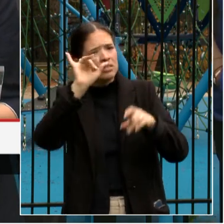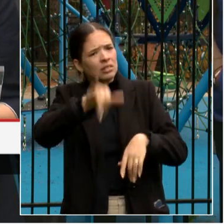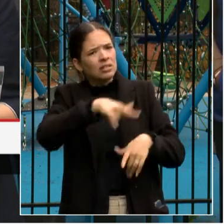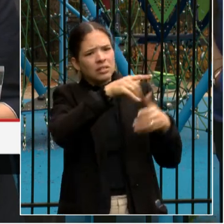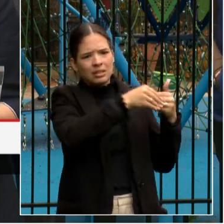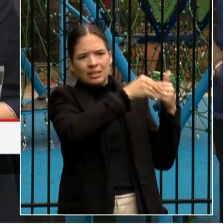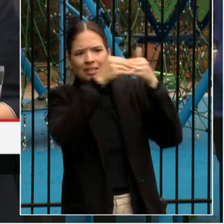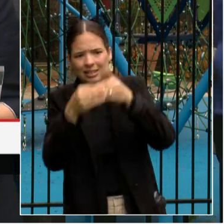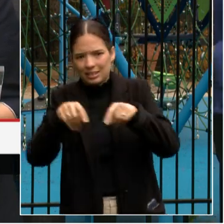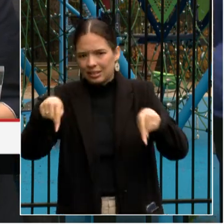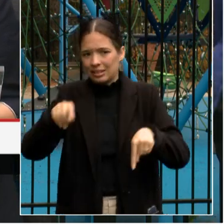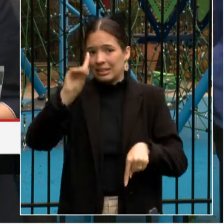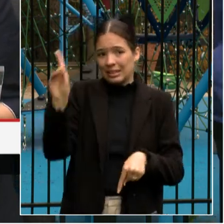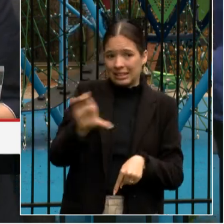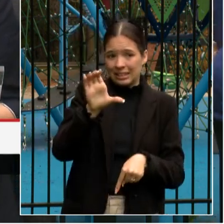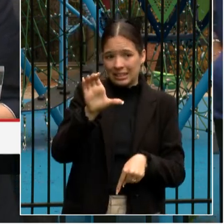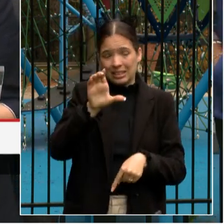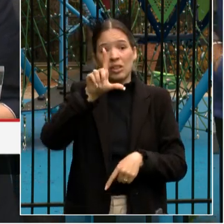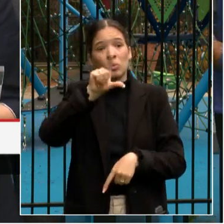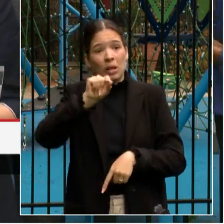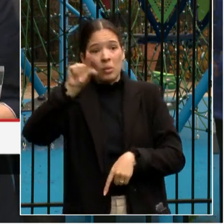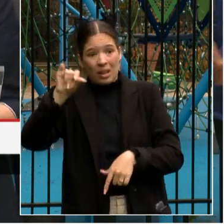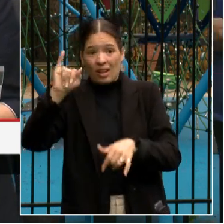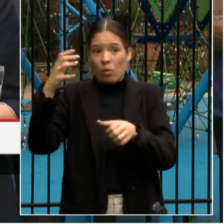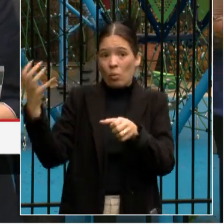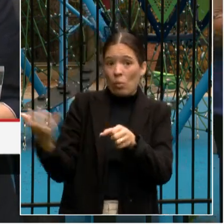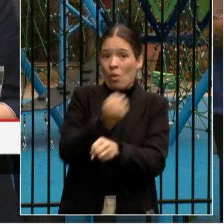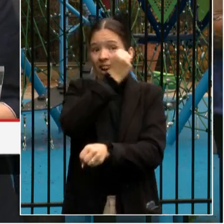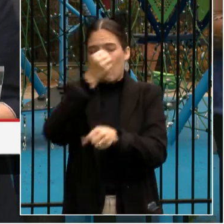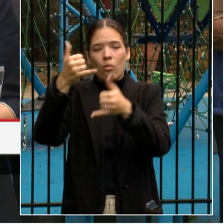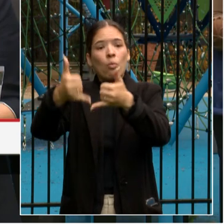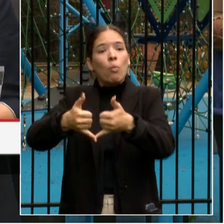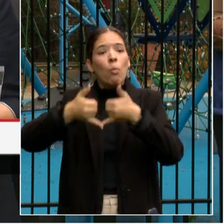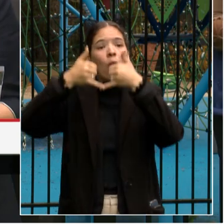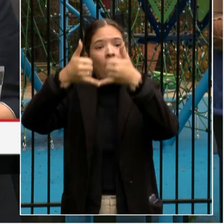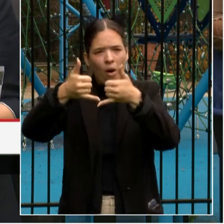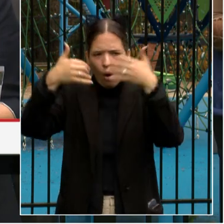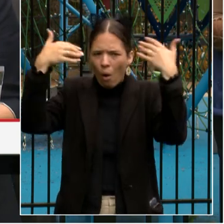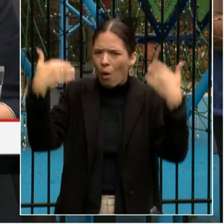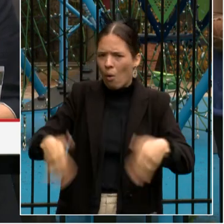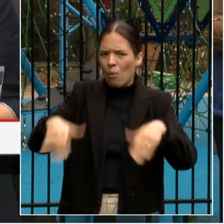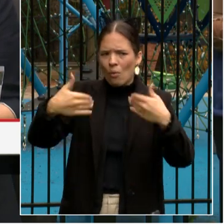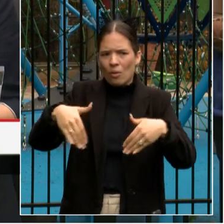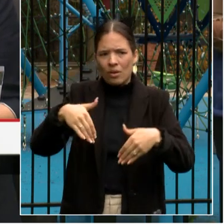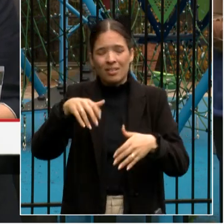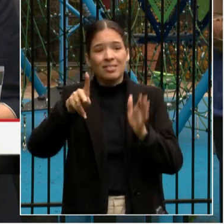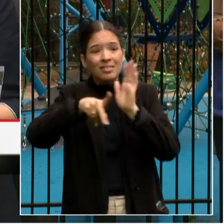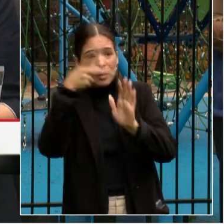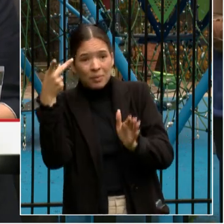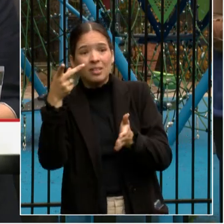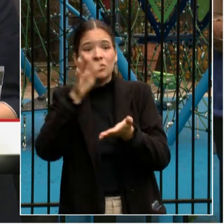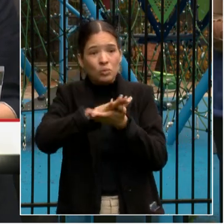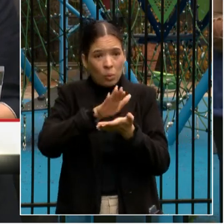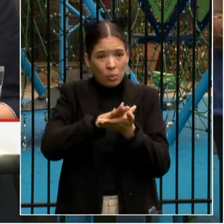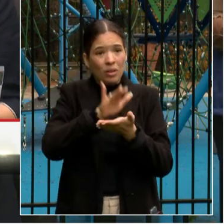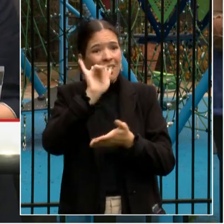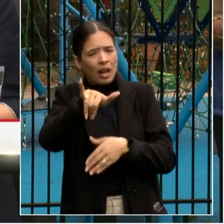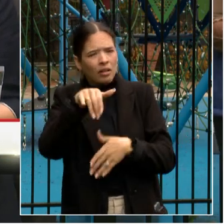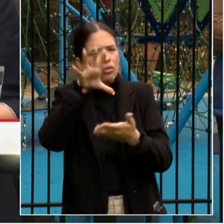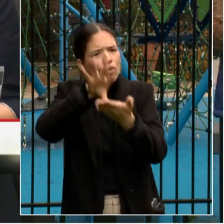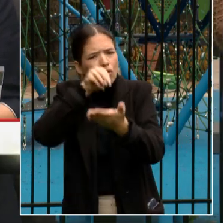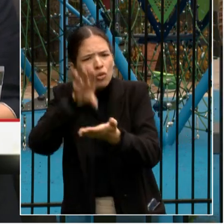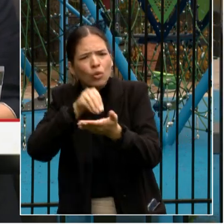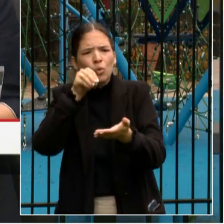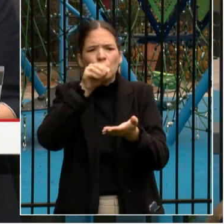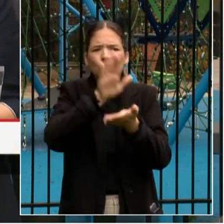won a National Blue Ribbon Award. We are a bilingual community, and our students develop their academic knowledge in two languages. The cultural